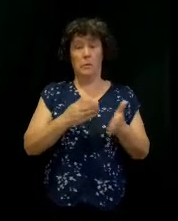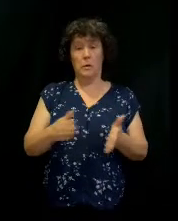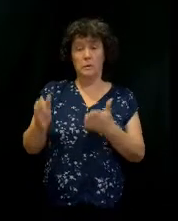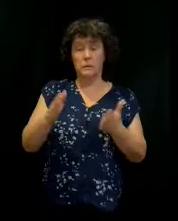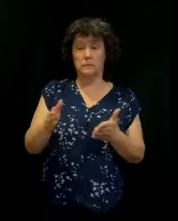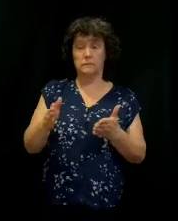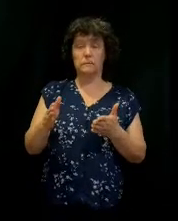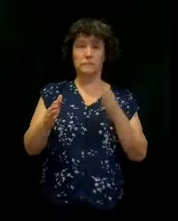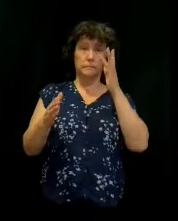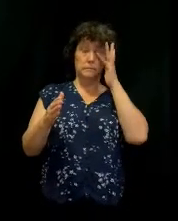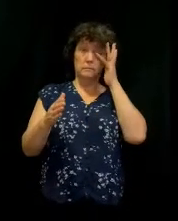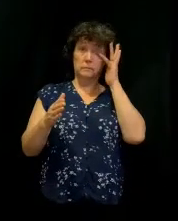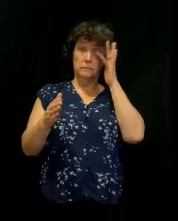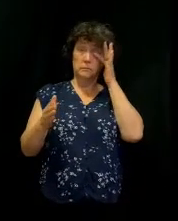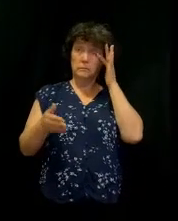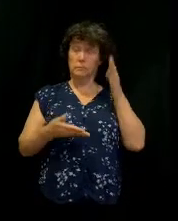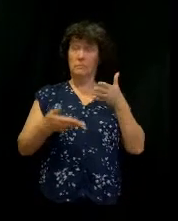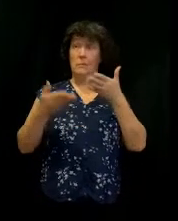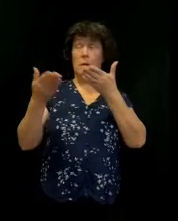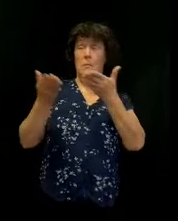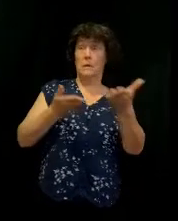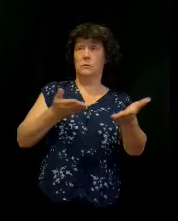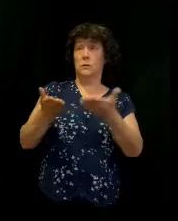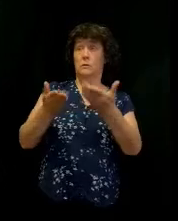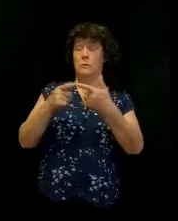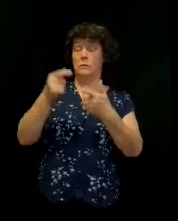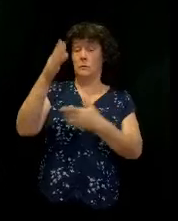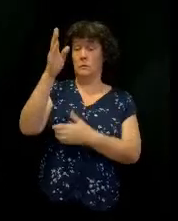But they took their service to God very seriously.